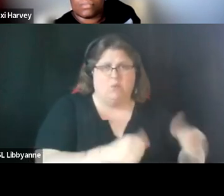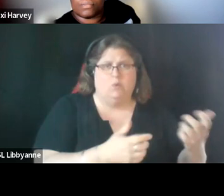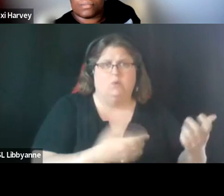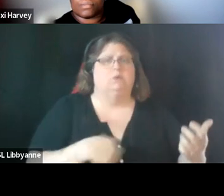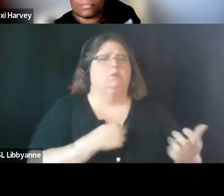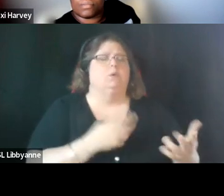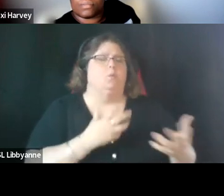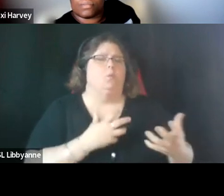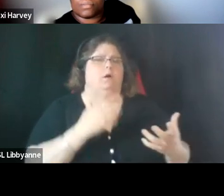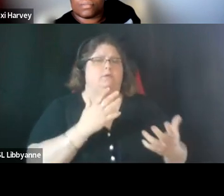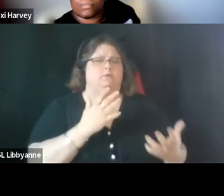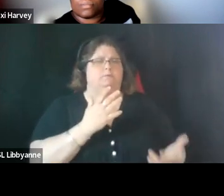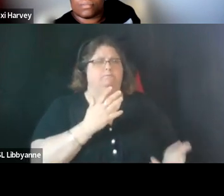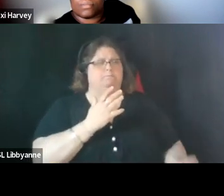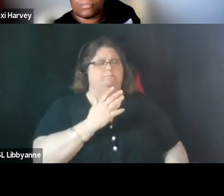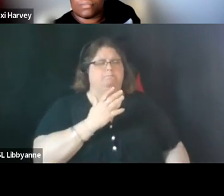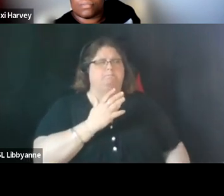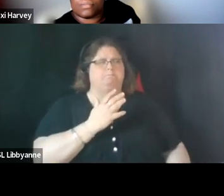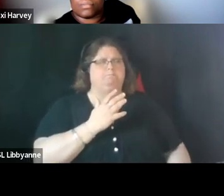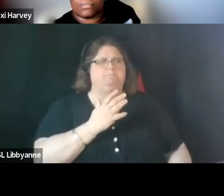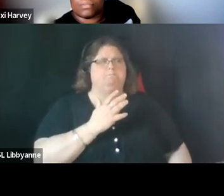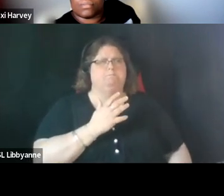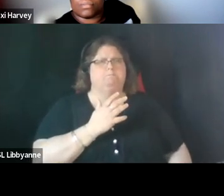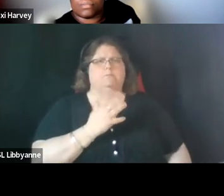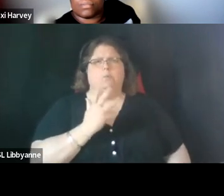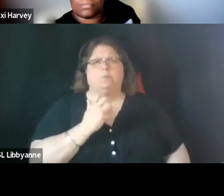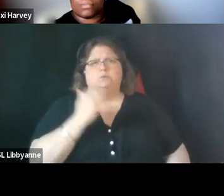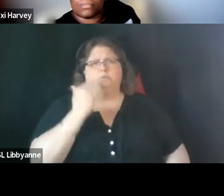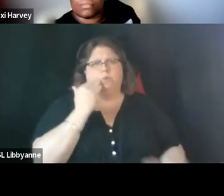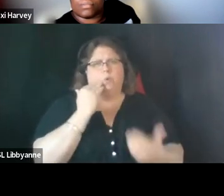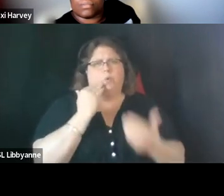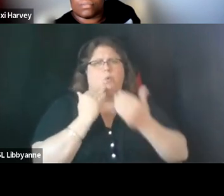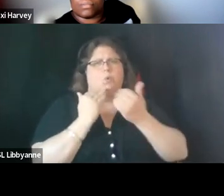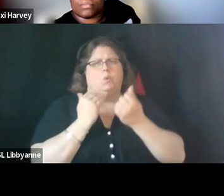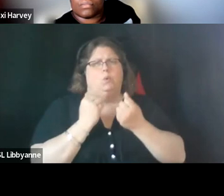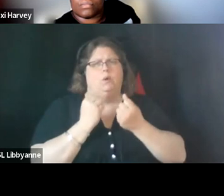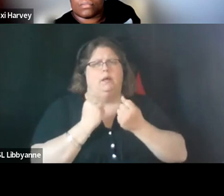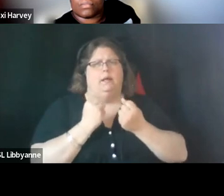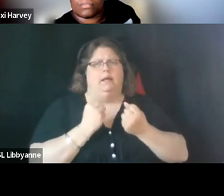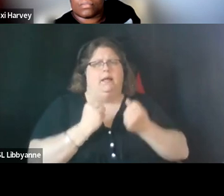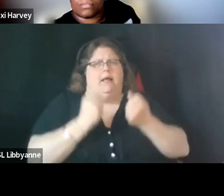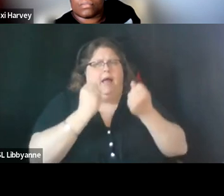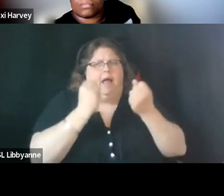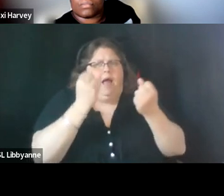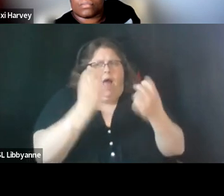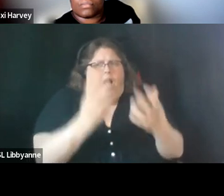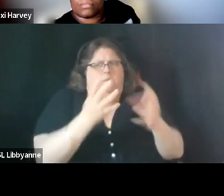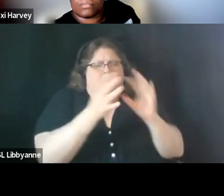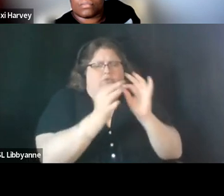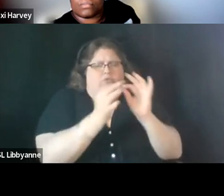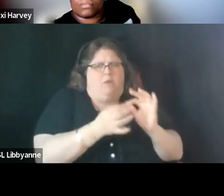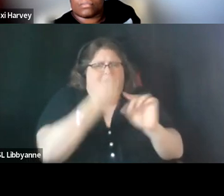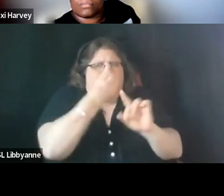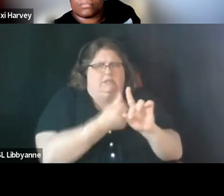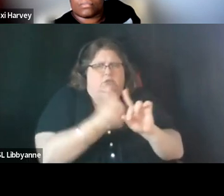gauge the volume of comments in each one of the topics that may come